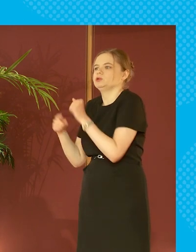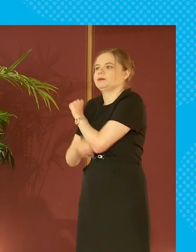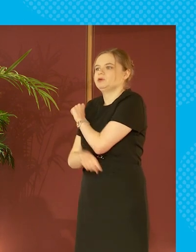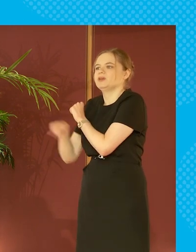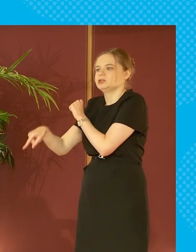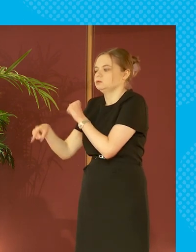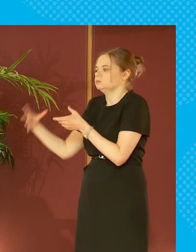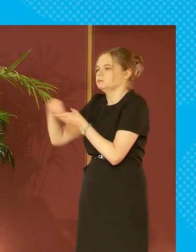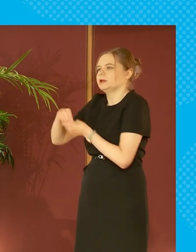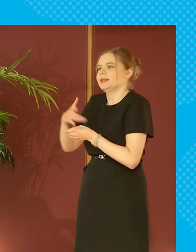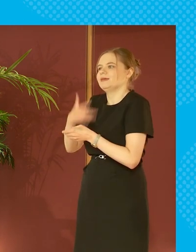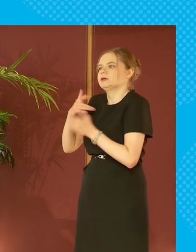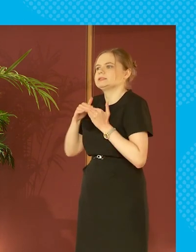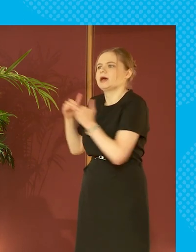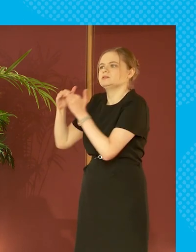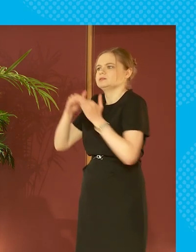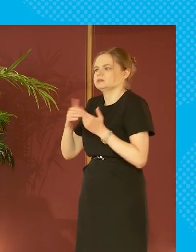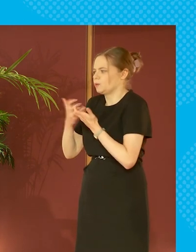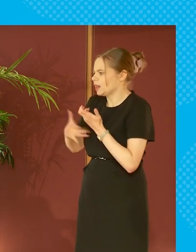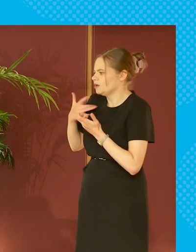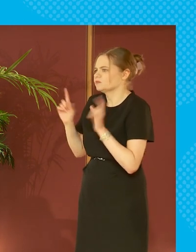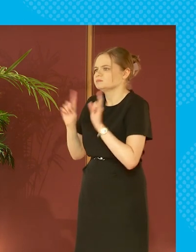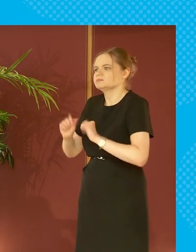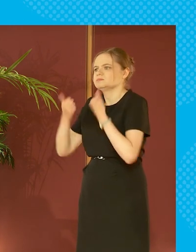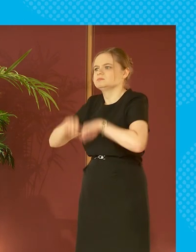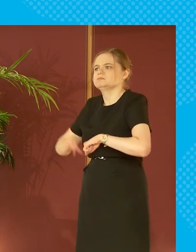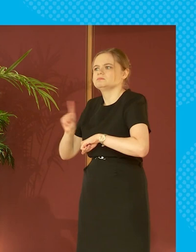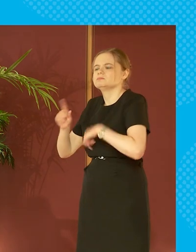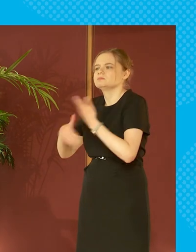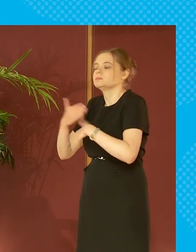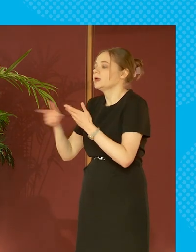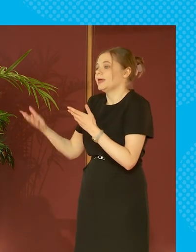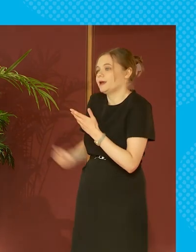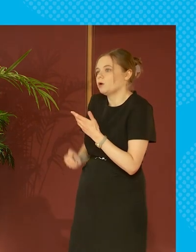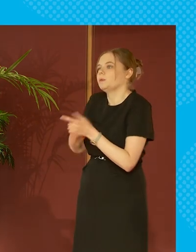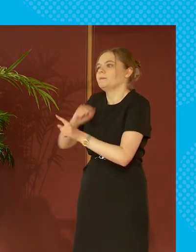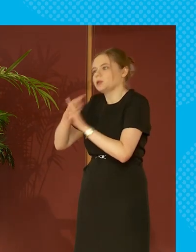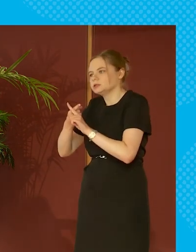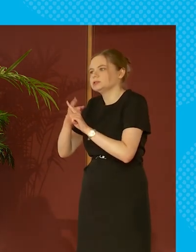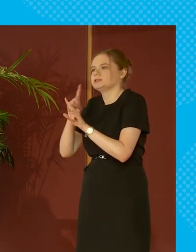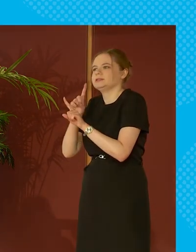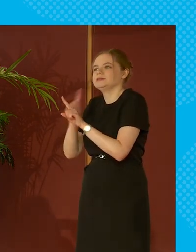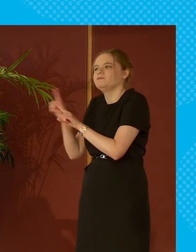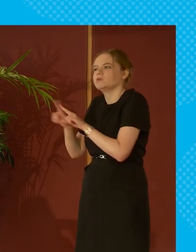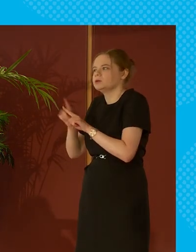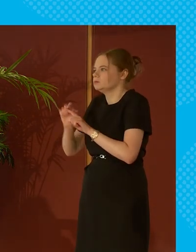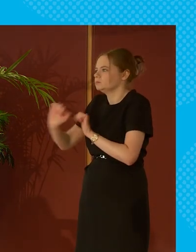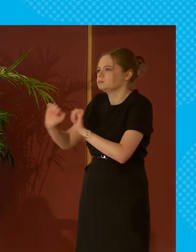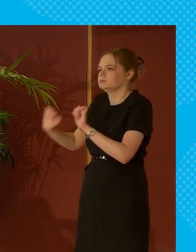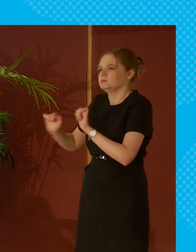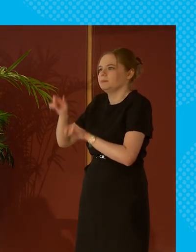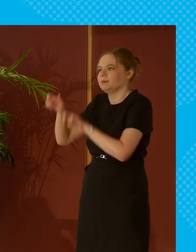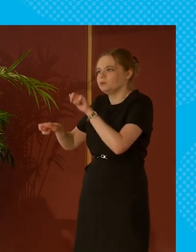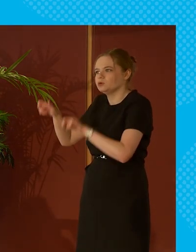that's the one that brings in living standards a bit more that's the one that's not just income but is an index of different things that